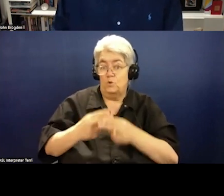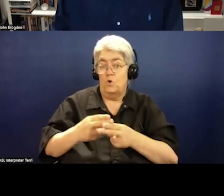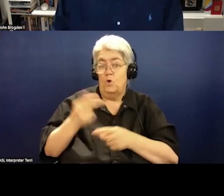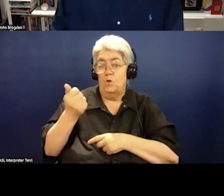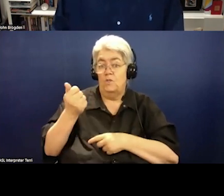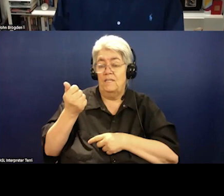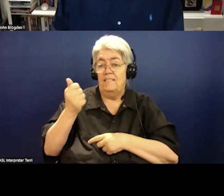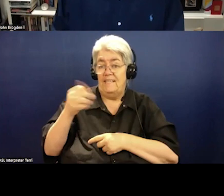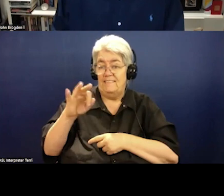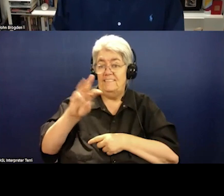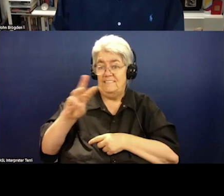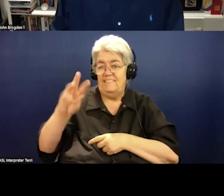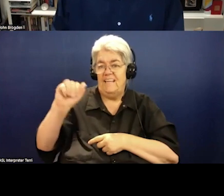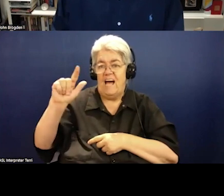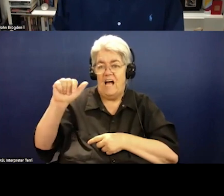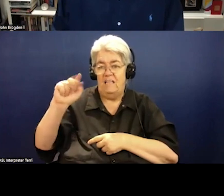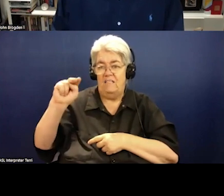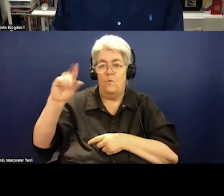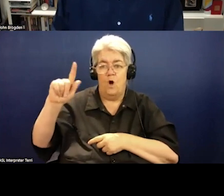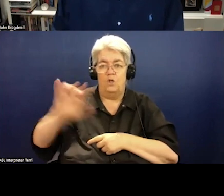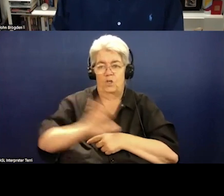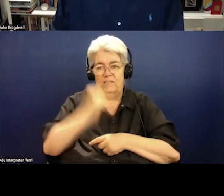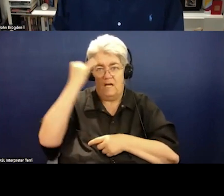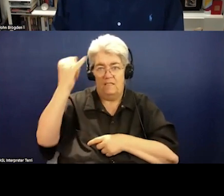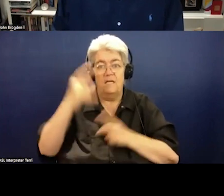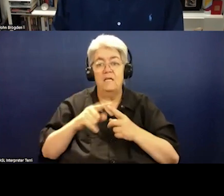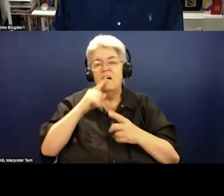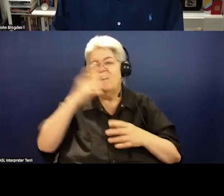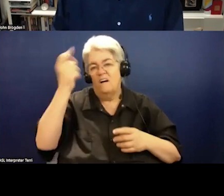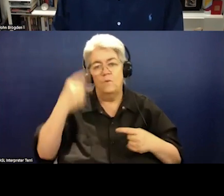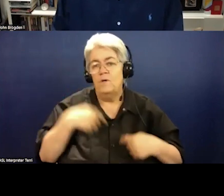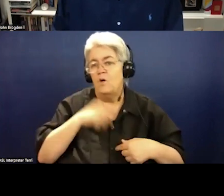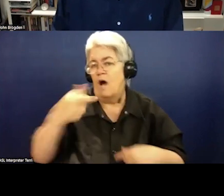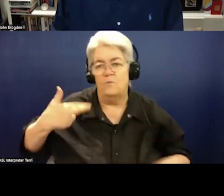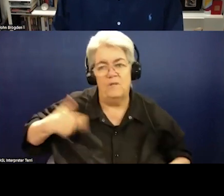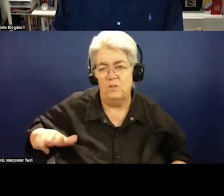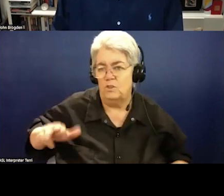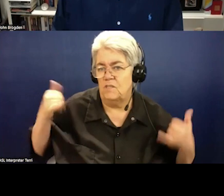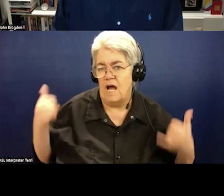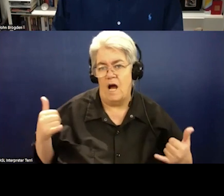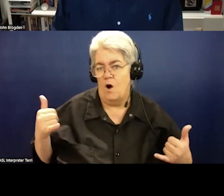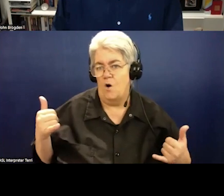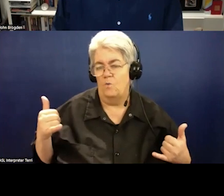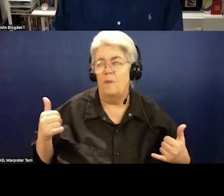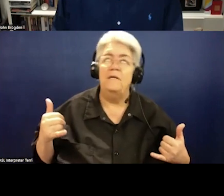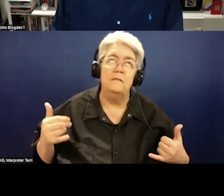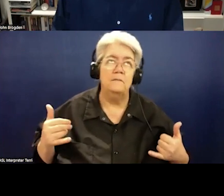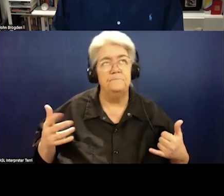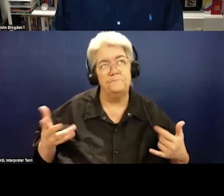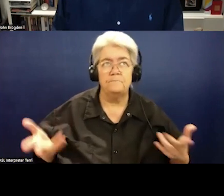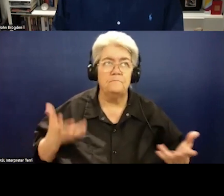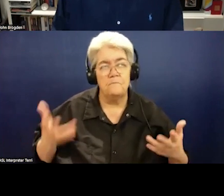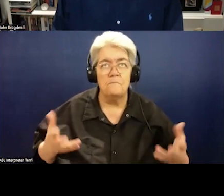Alan Walker. I should make the point that we are no longer a religious organisation in the sense that we are